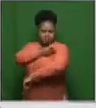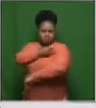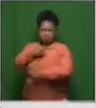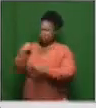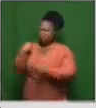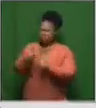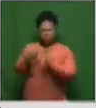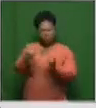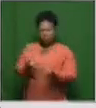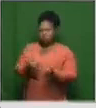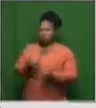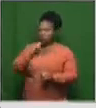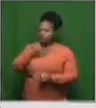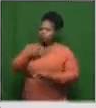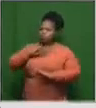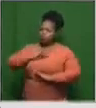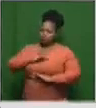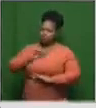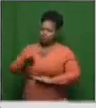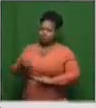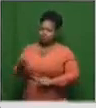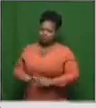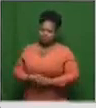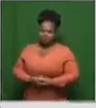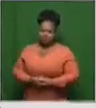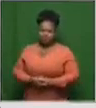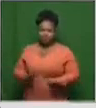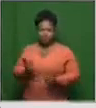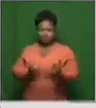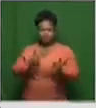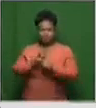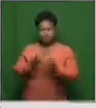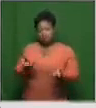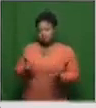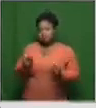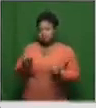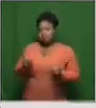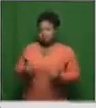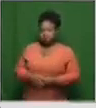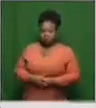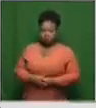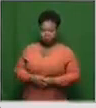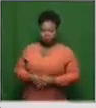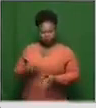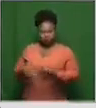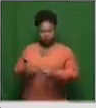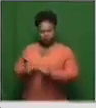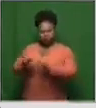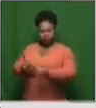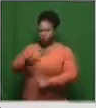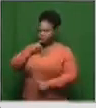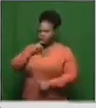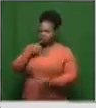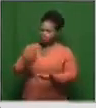far is quite satisfactory. And, and, and, and, and can actually, you know, proceed and use this